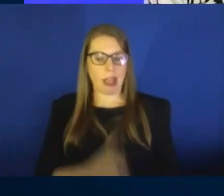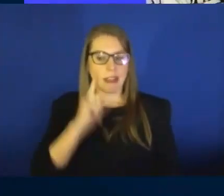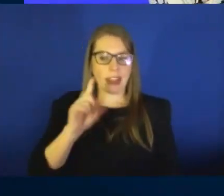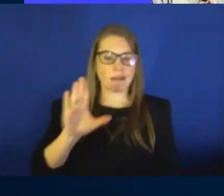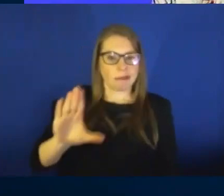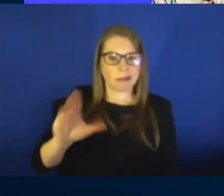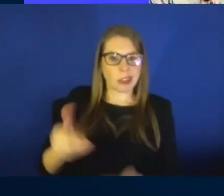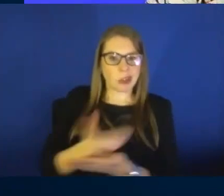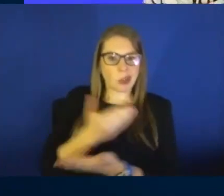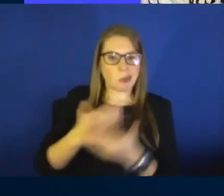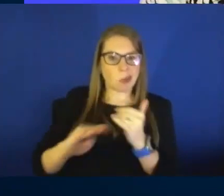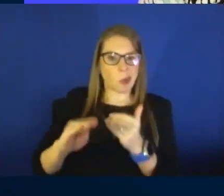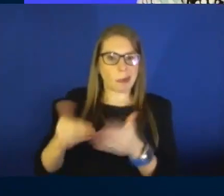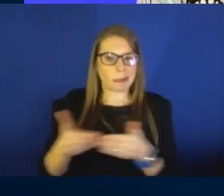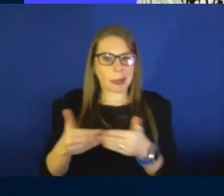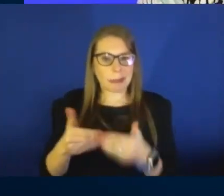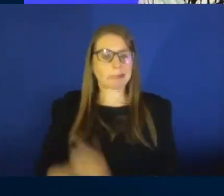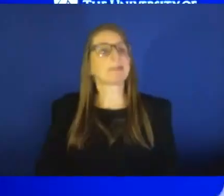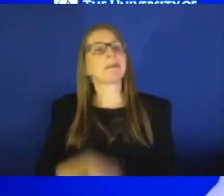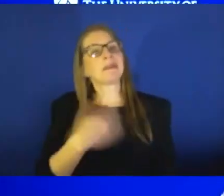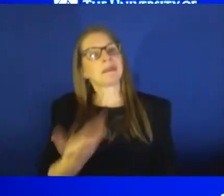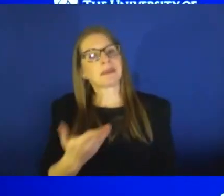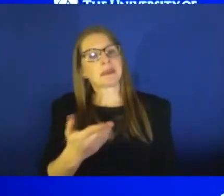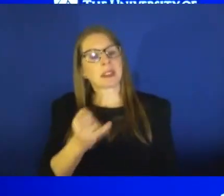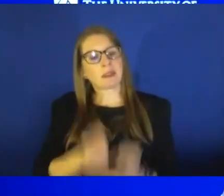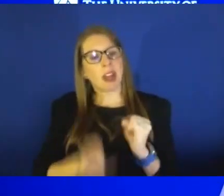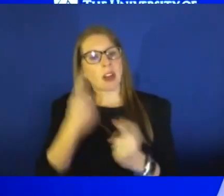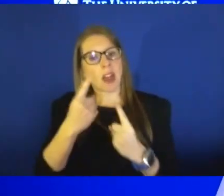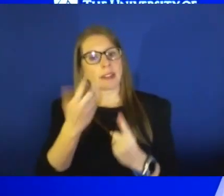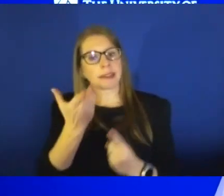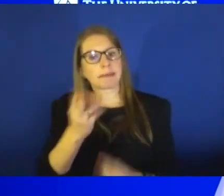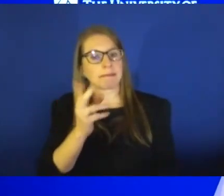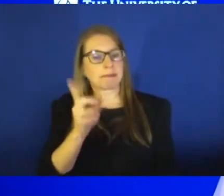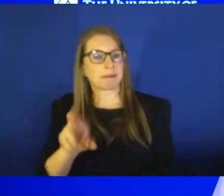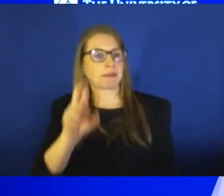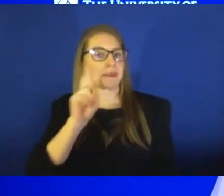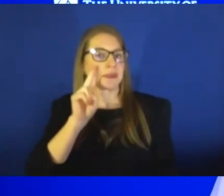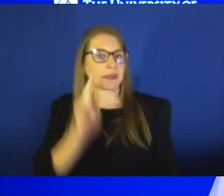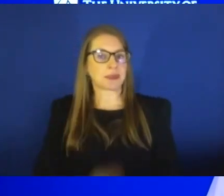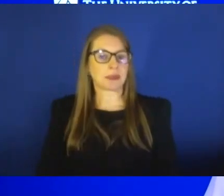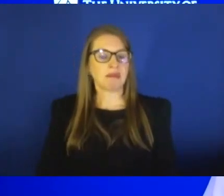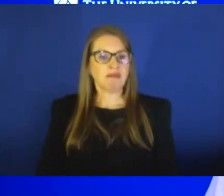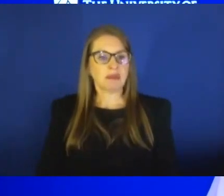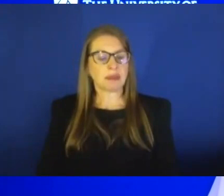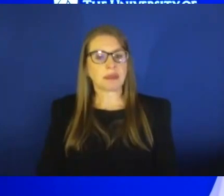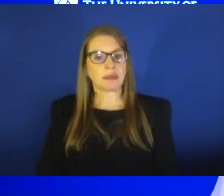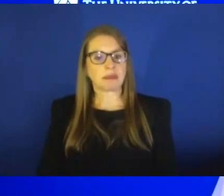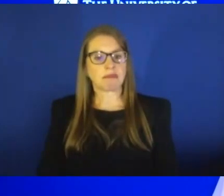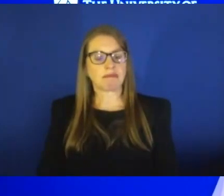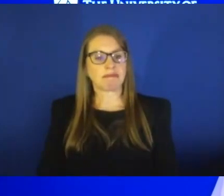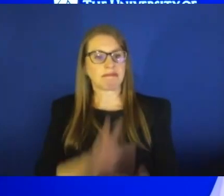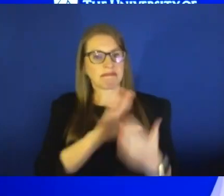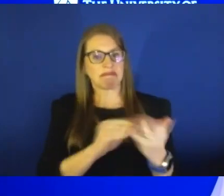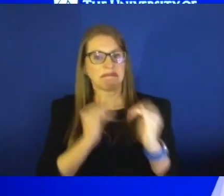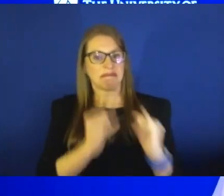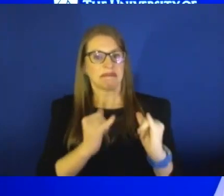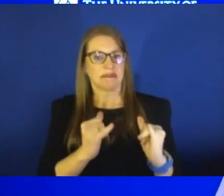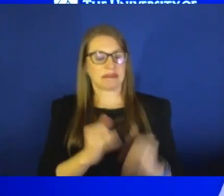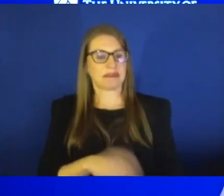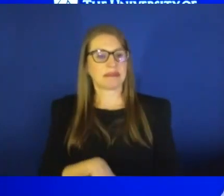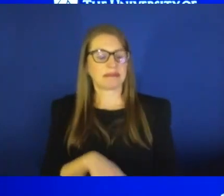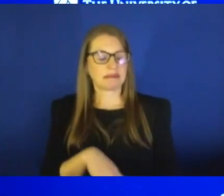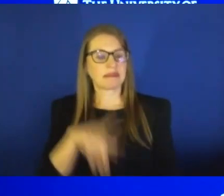Dr. Hawkinson, final thoughts from you today? Yeah, I'll certainly echo Dr. Schmitke's comments. And just, you know, hopefully it'll be a